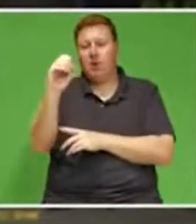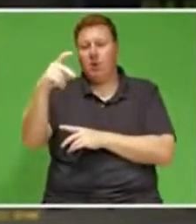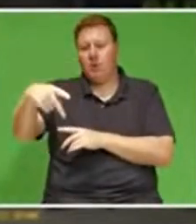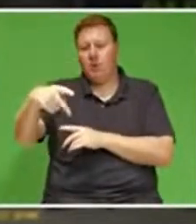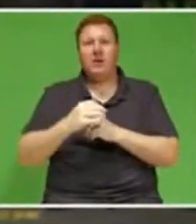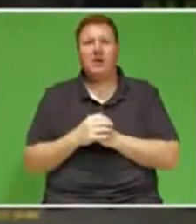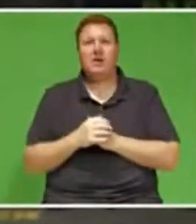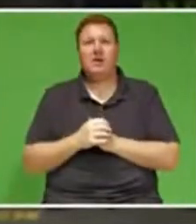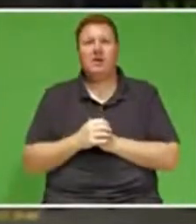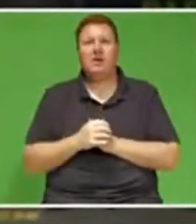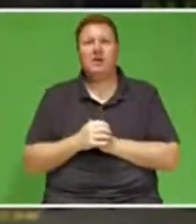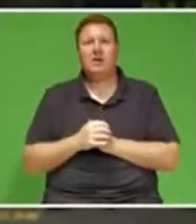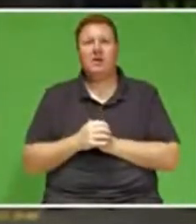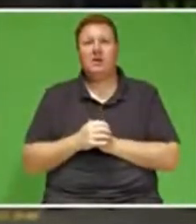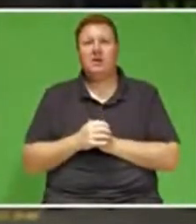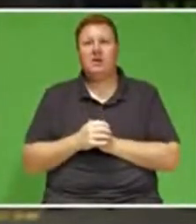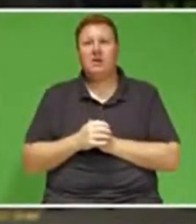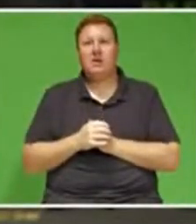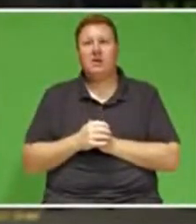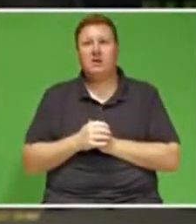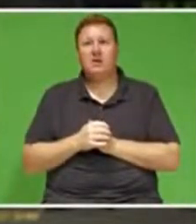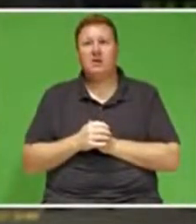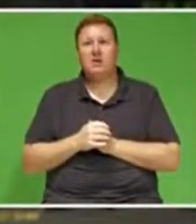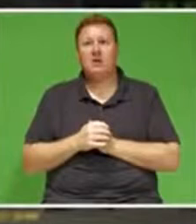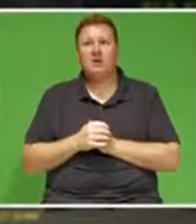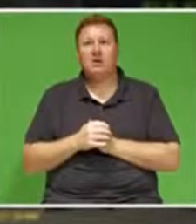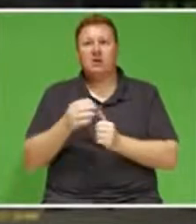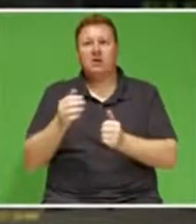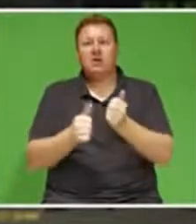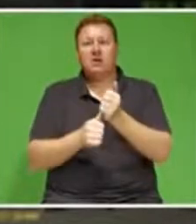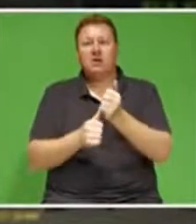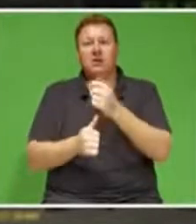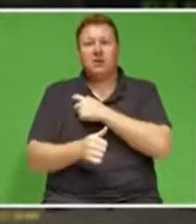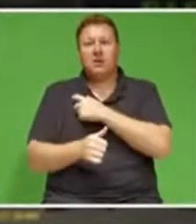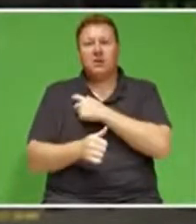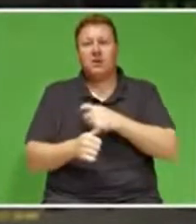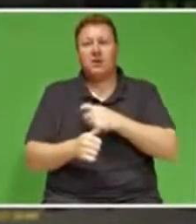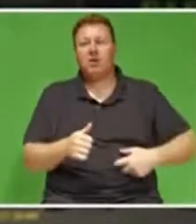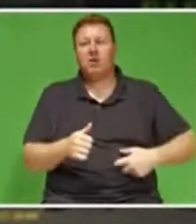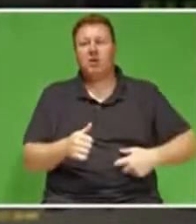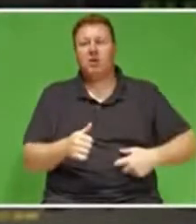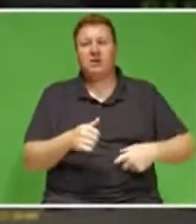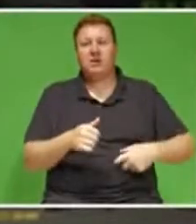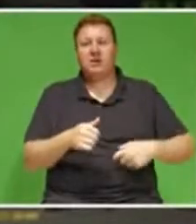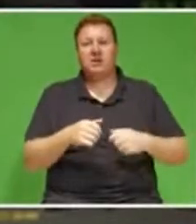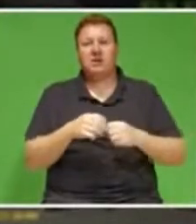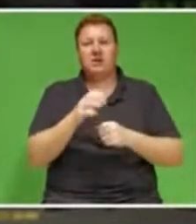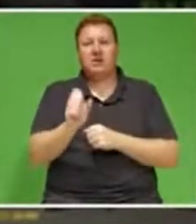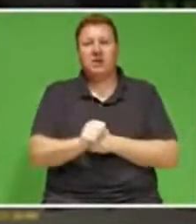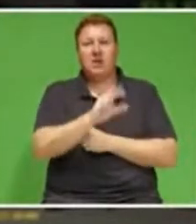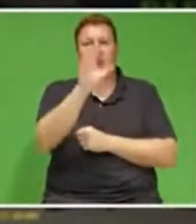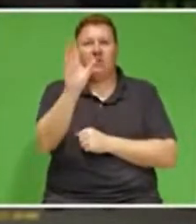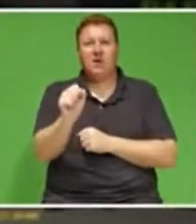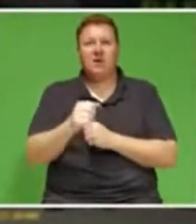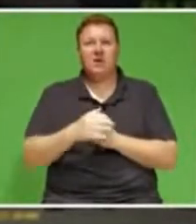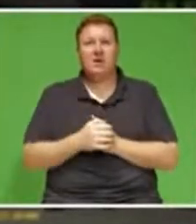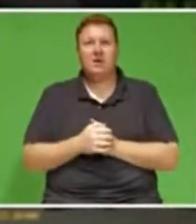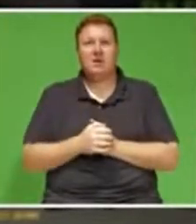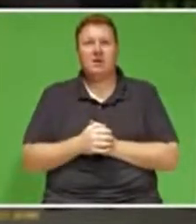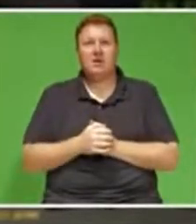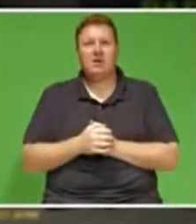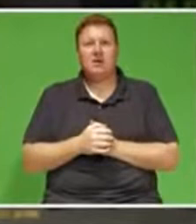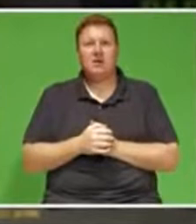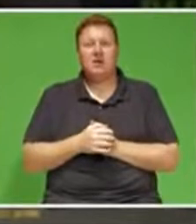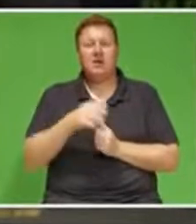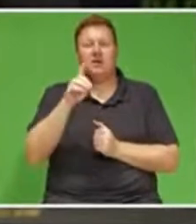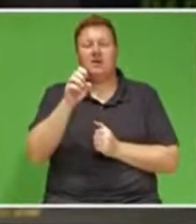Provinces, Deputy President of the Republic, David Dabe